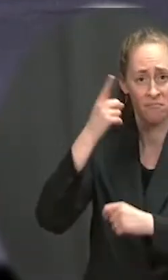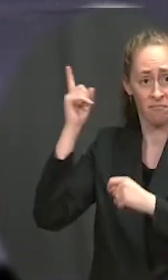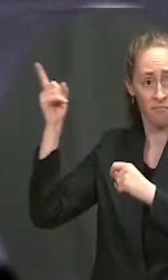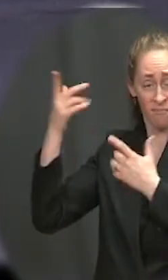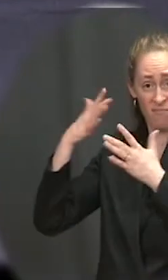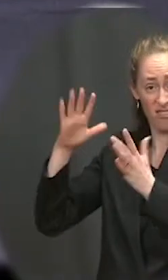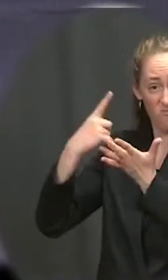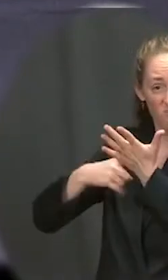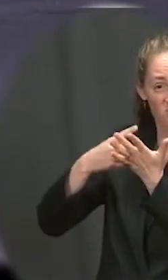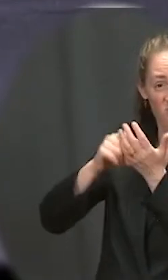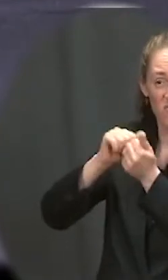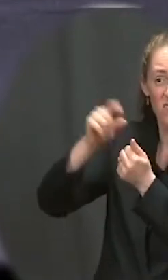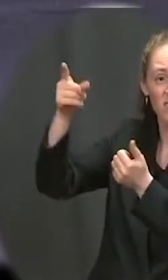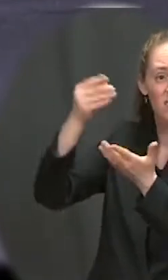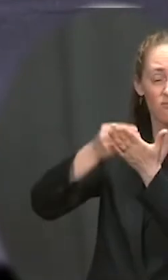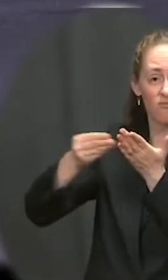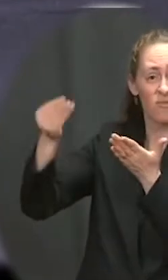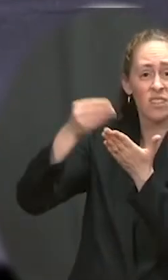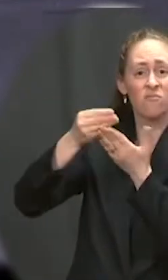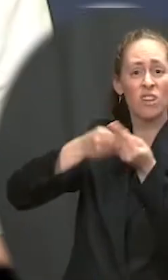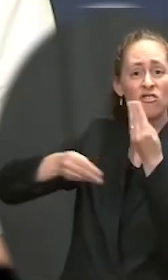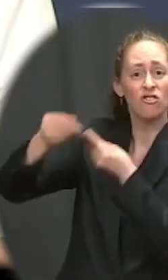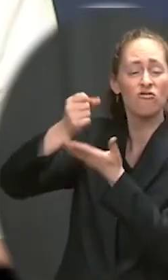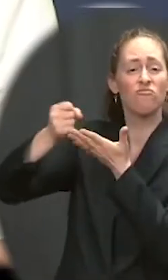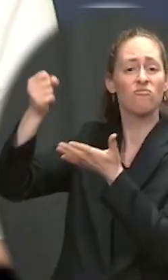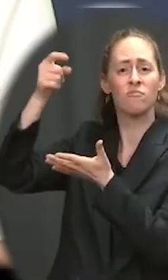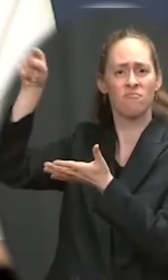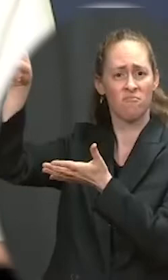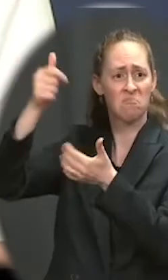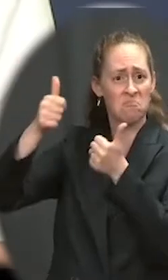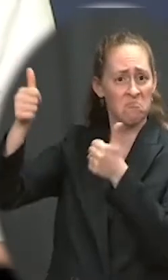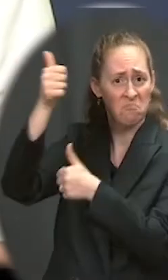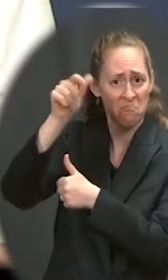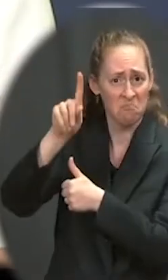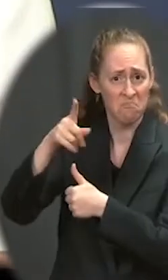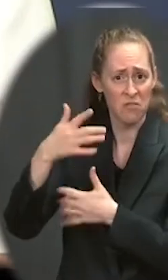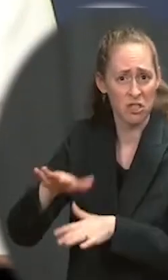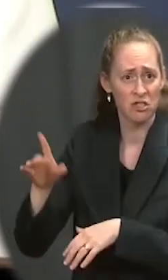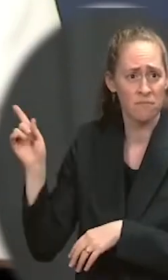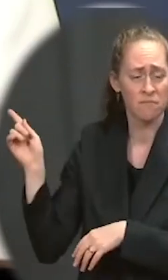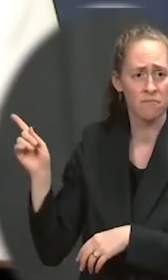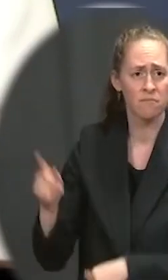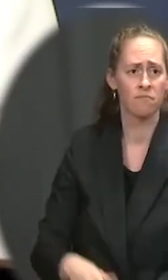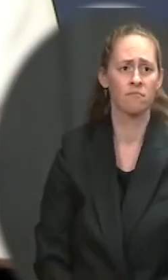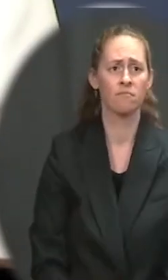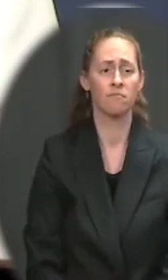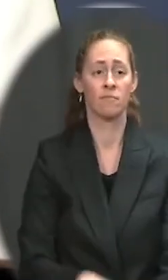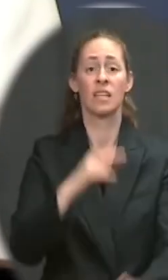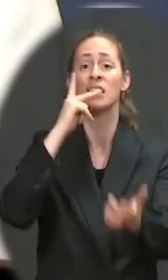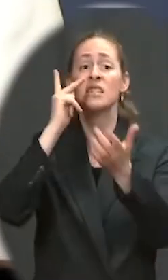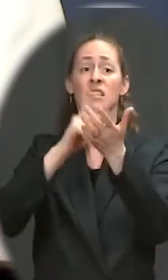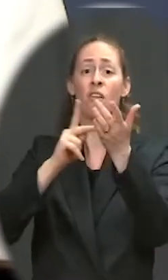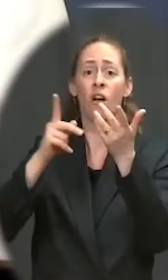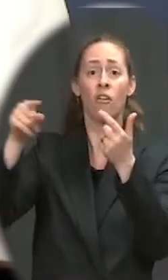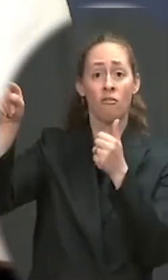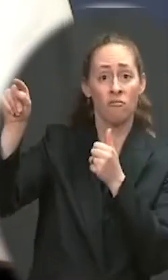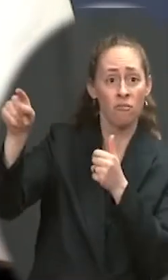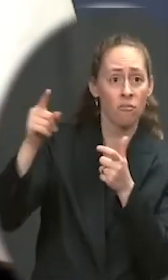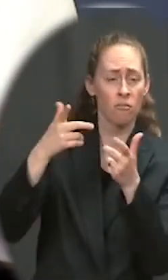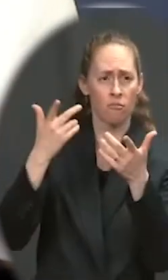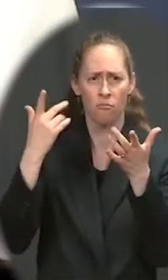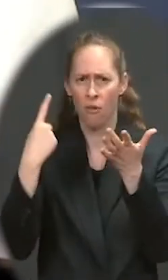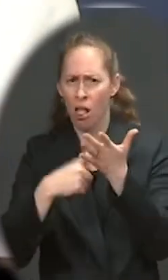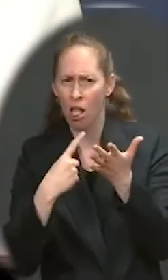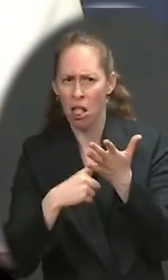then sought to clarify. Well, the Secretary herself addressed her remarks later in the afternoon. So, I'm not aware of any calls